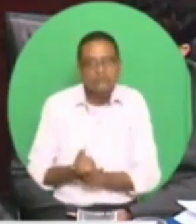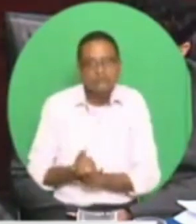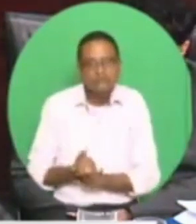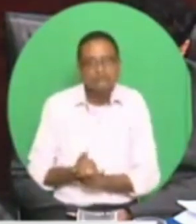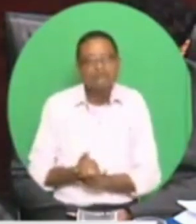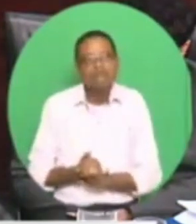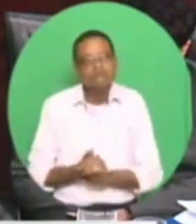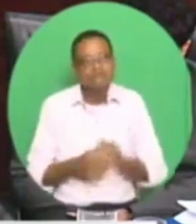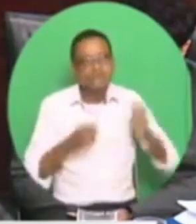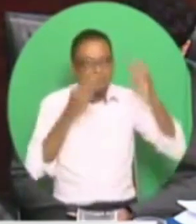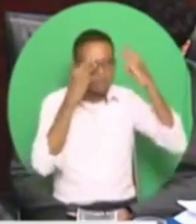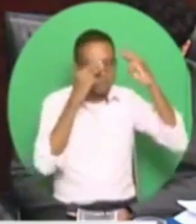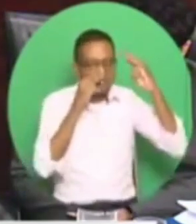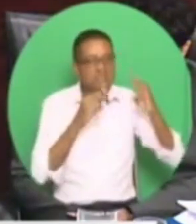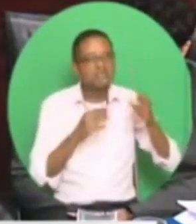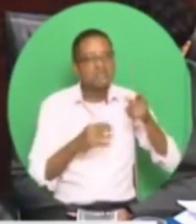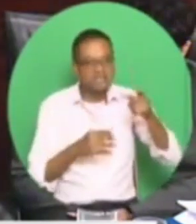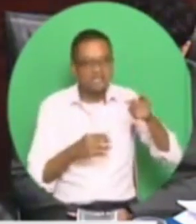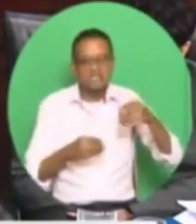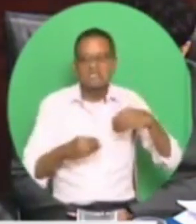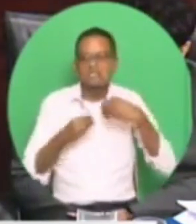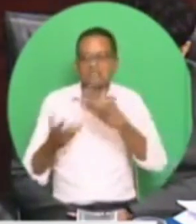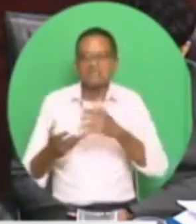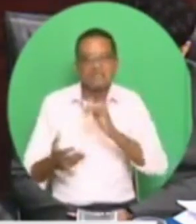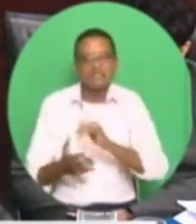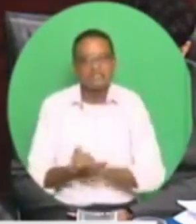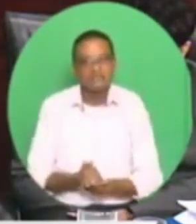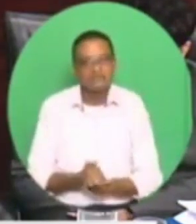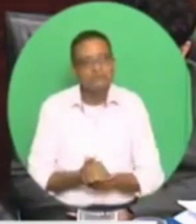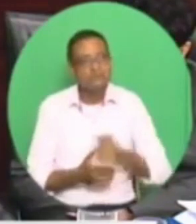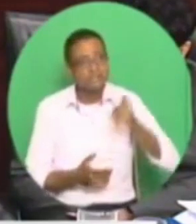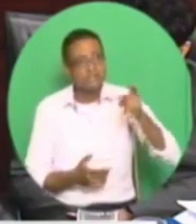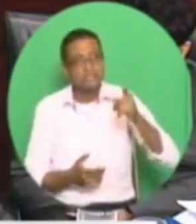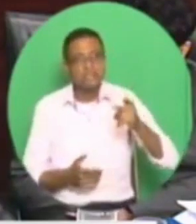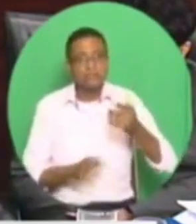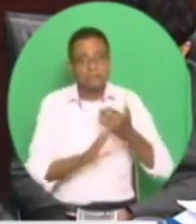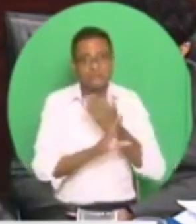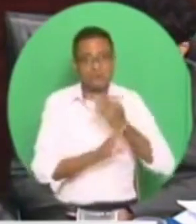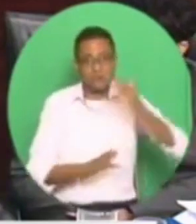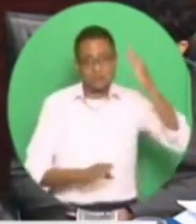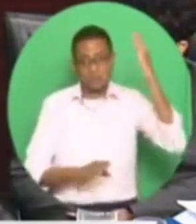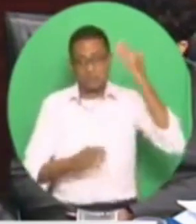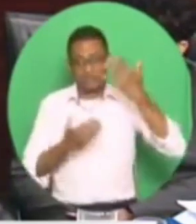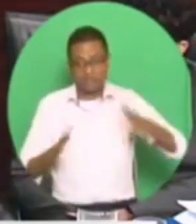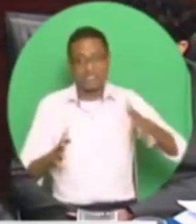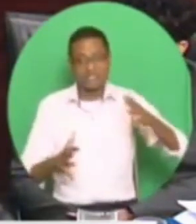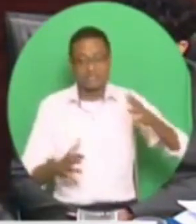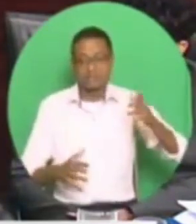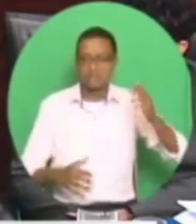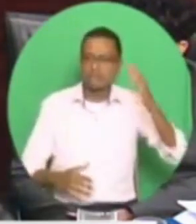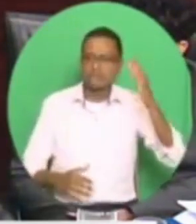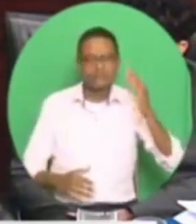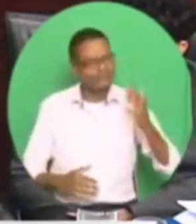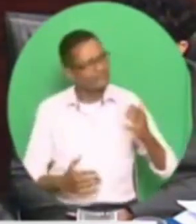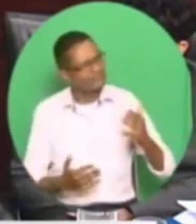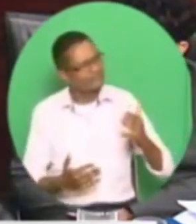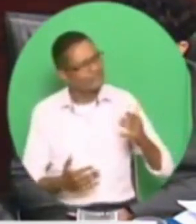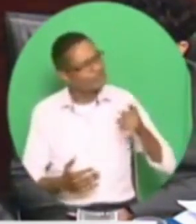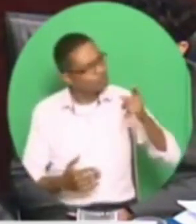threat that the minister posed. So that the minister can tell us, in his winding up or before, what exactly are you giving CPEP workers?